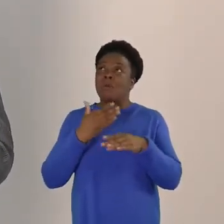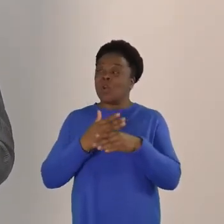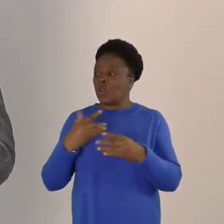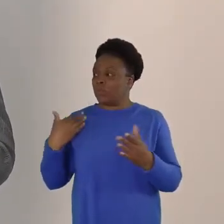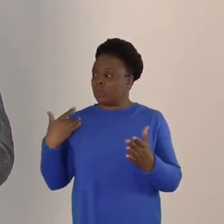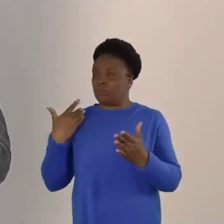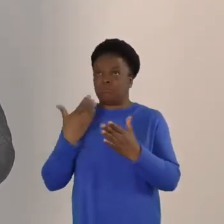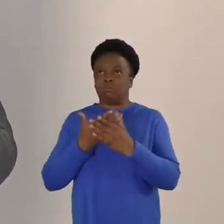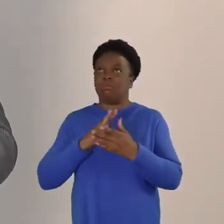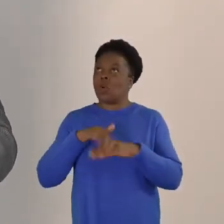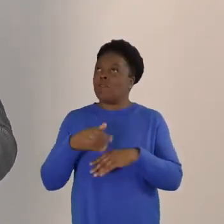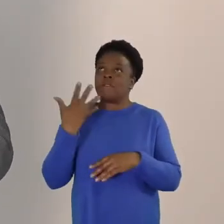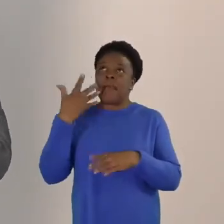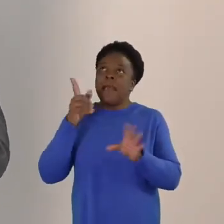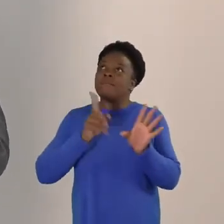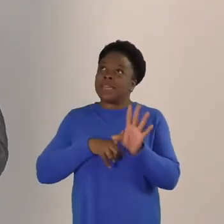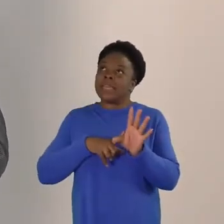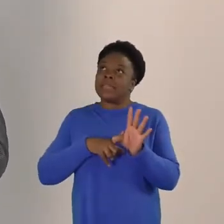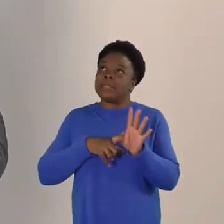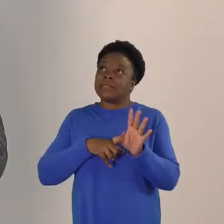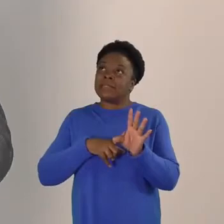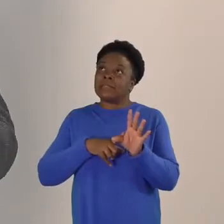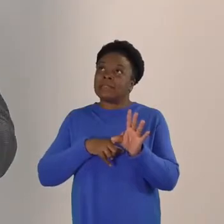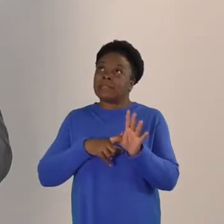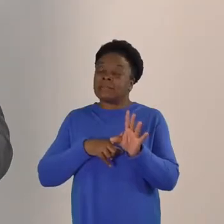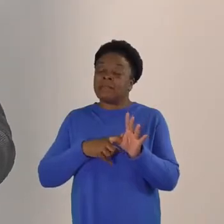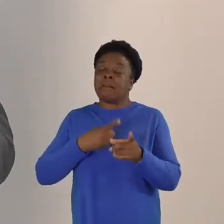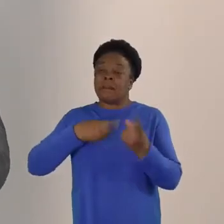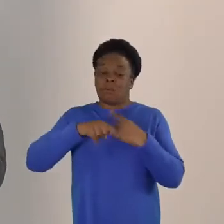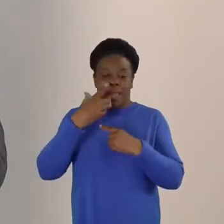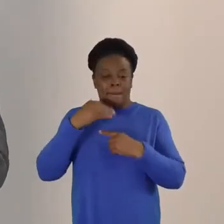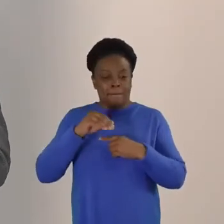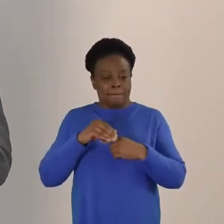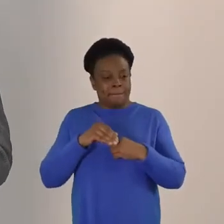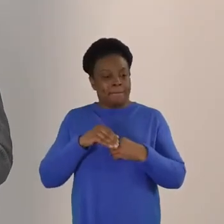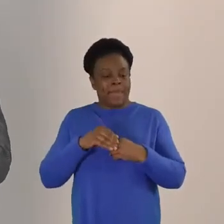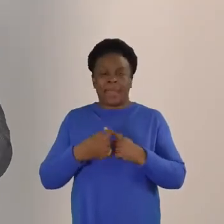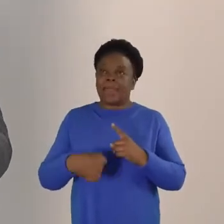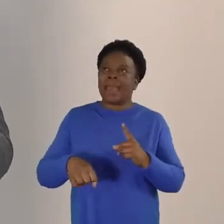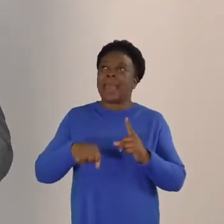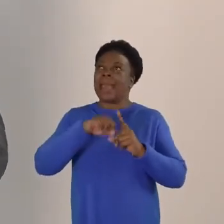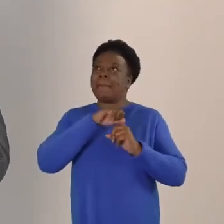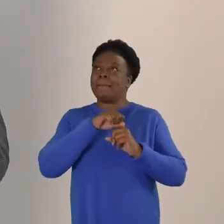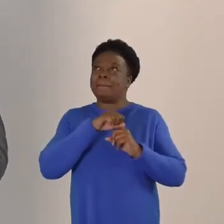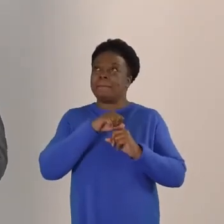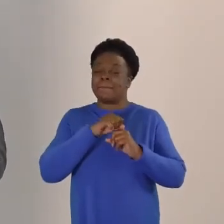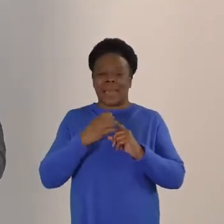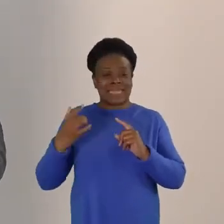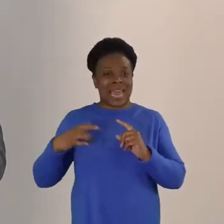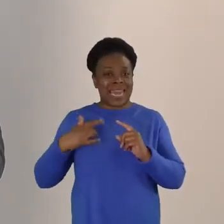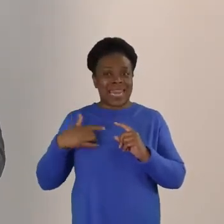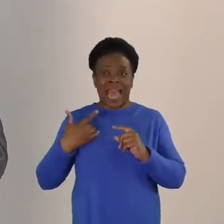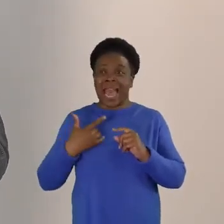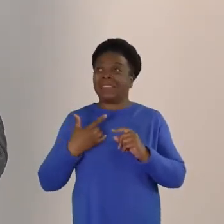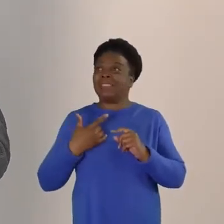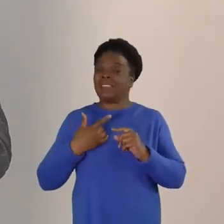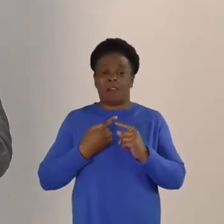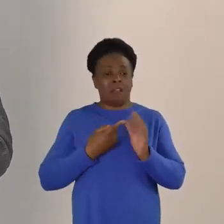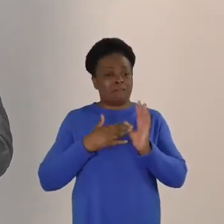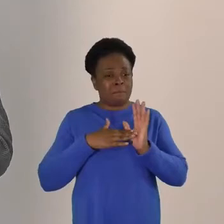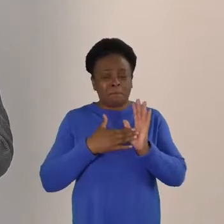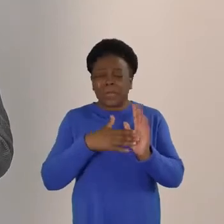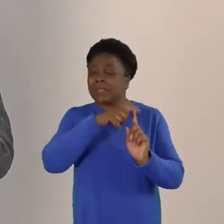years, we've been able to impact the lives of over a million people. What vision, what courage,